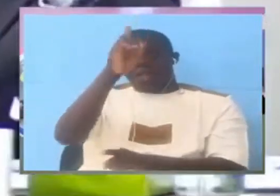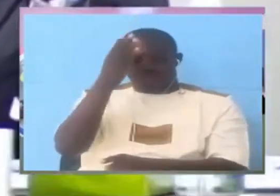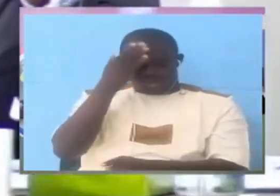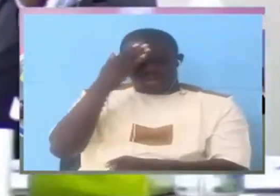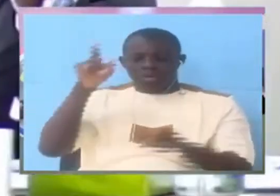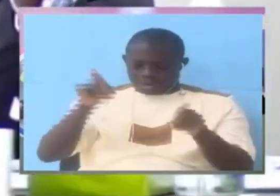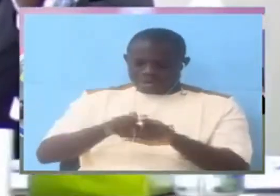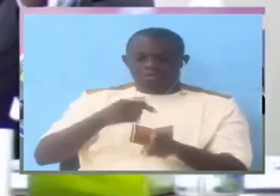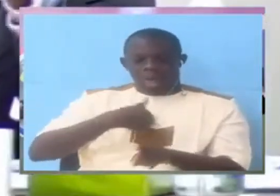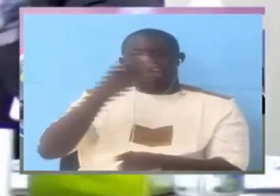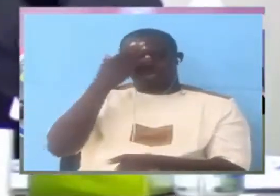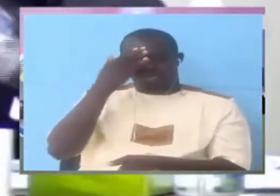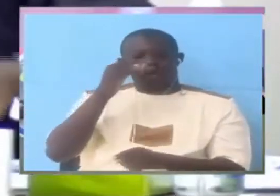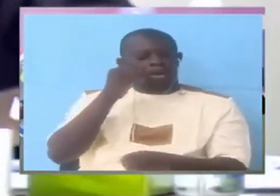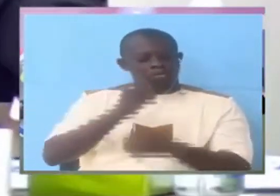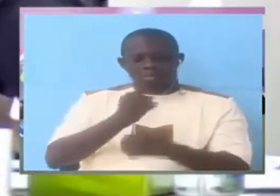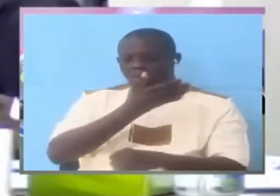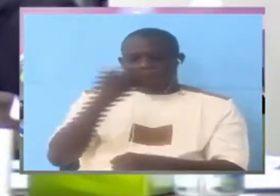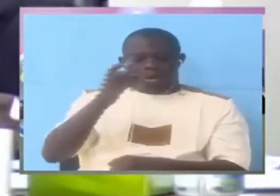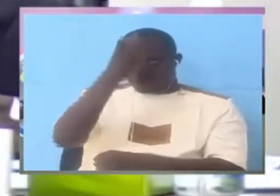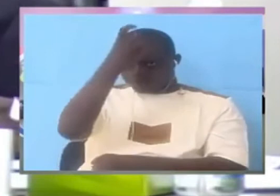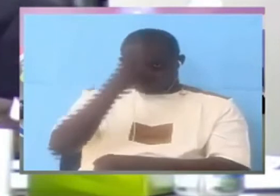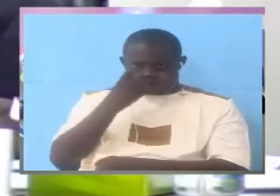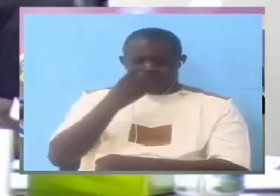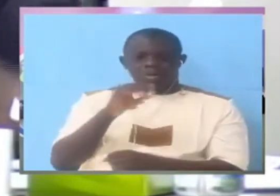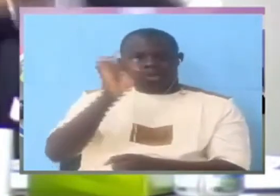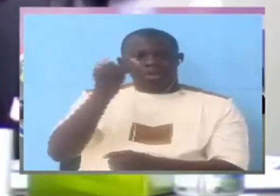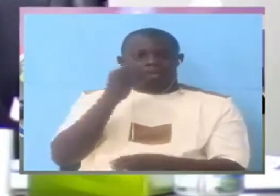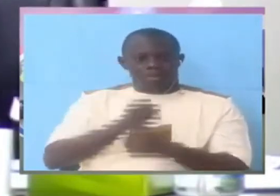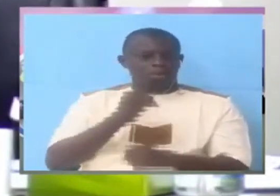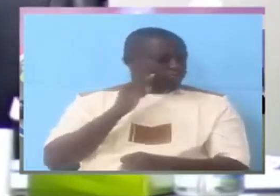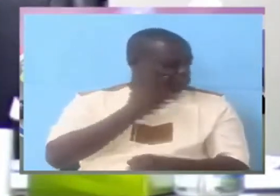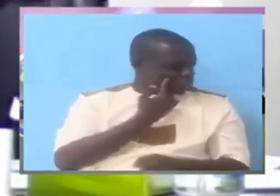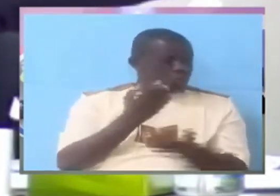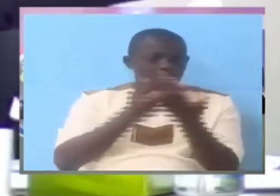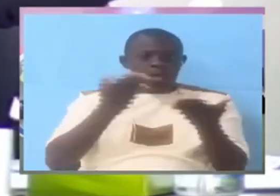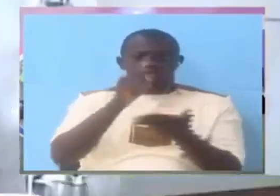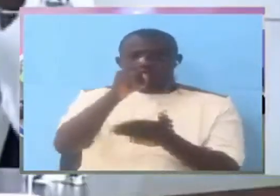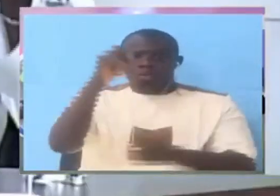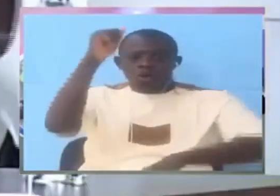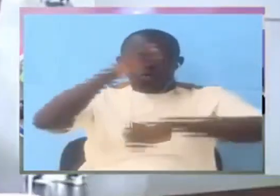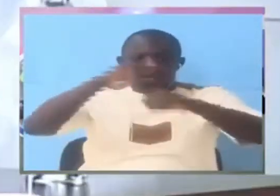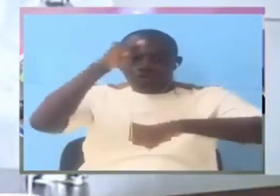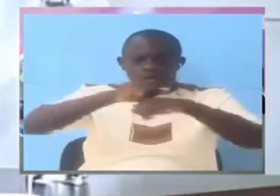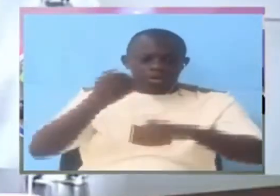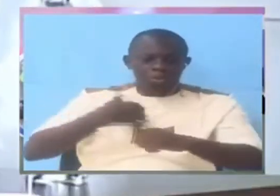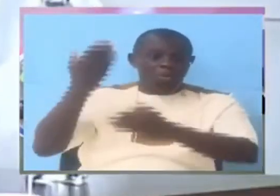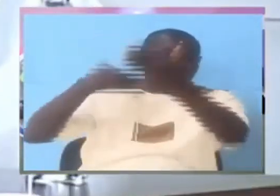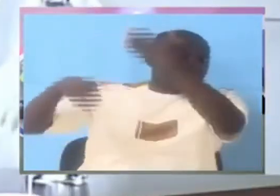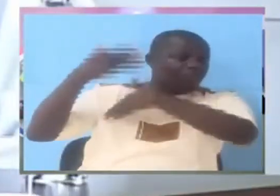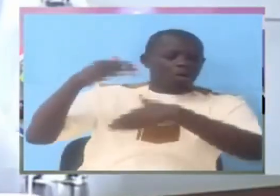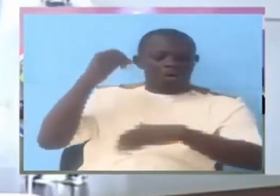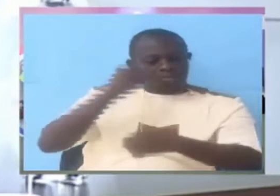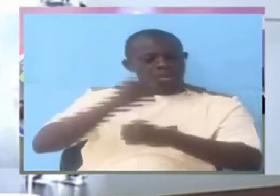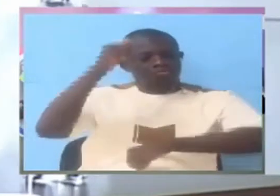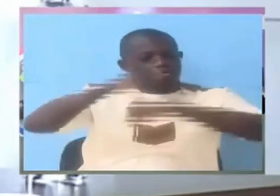course it will hurt you. It must be embarrassing today that you are torturing people then. It is still hurting me because I never did it.